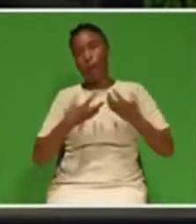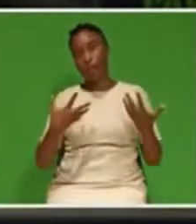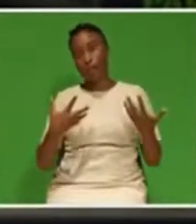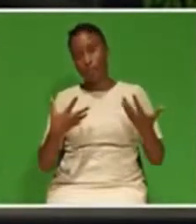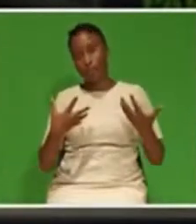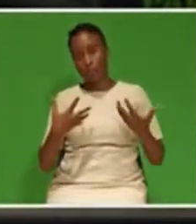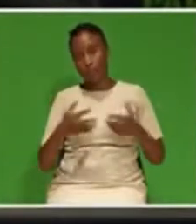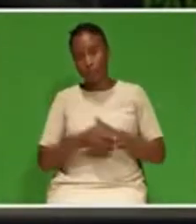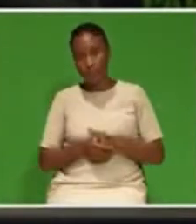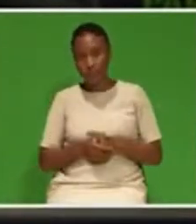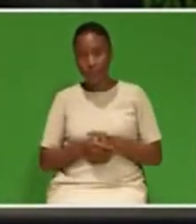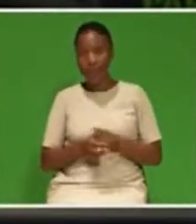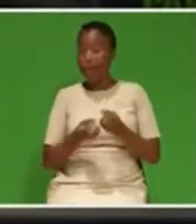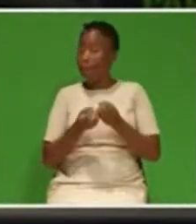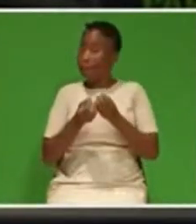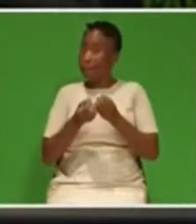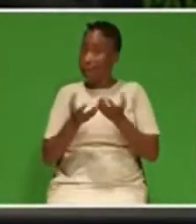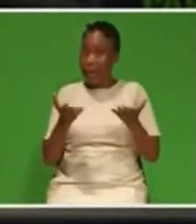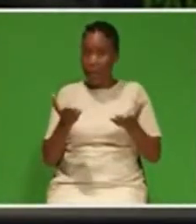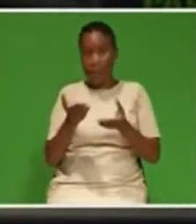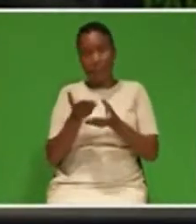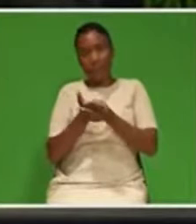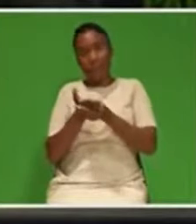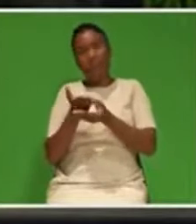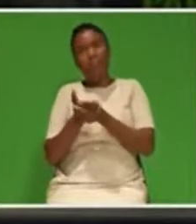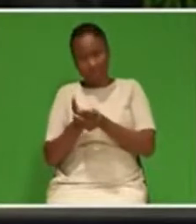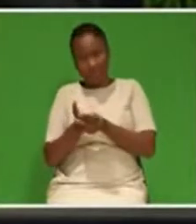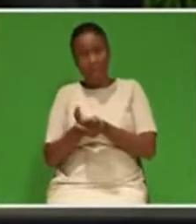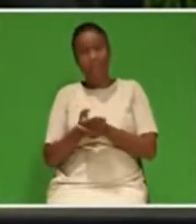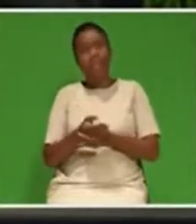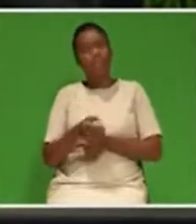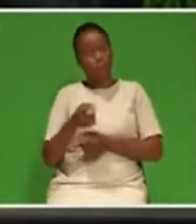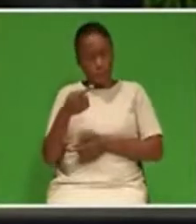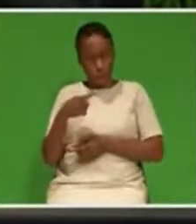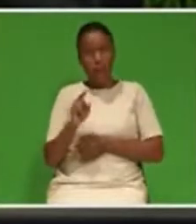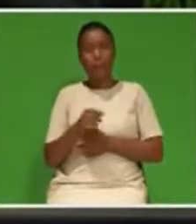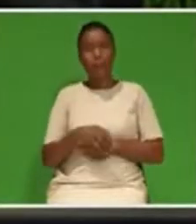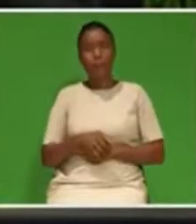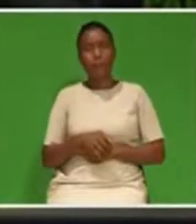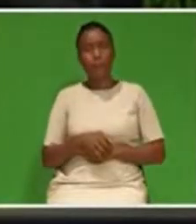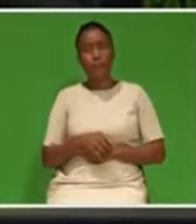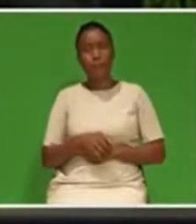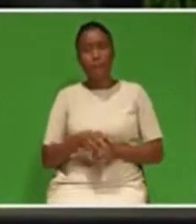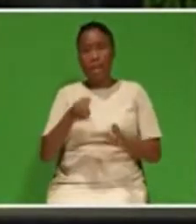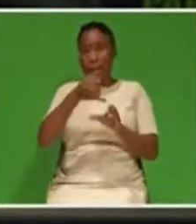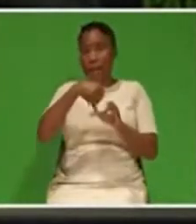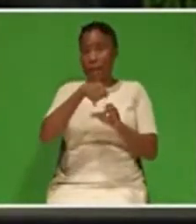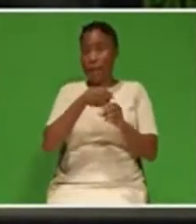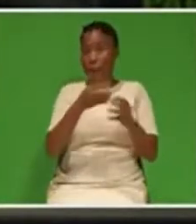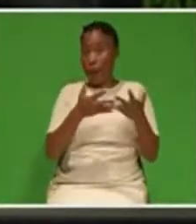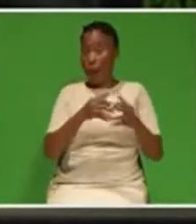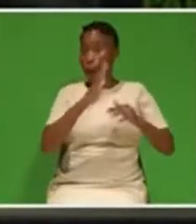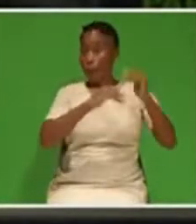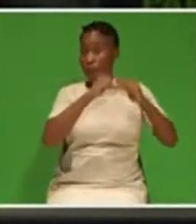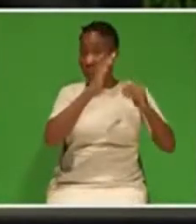And in many cases, they are right. Investment in the construction and maintenance of our infrastructure